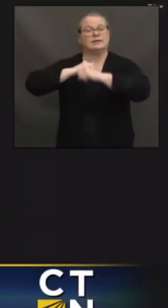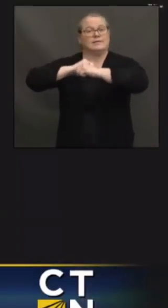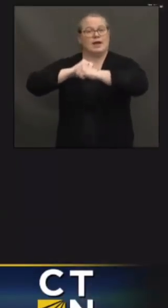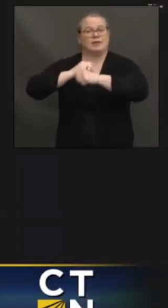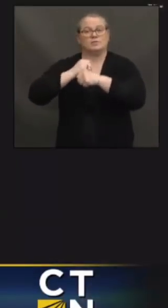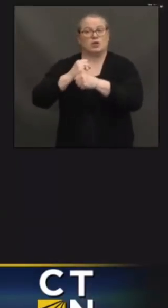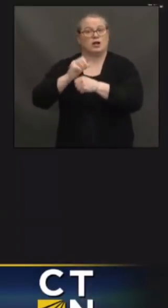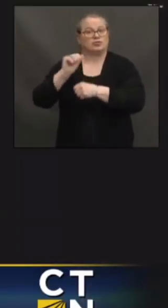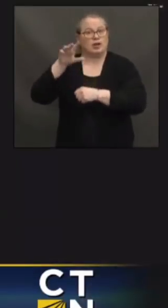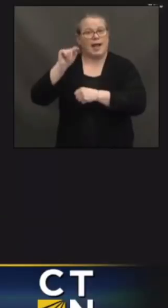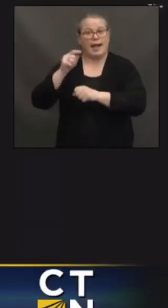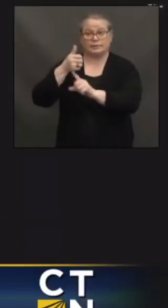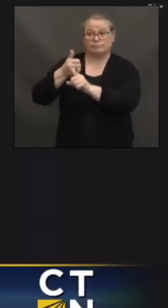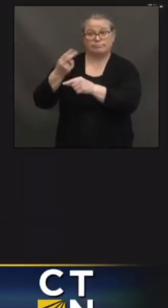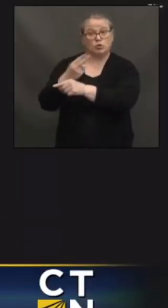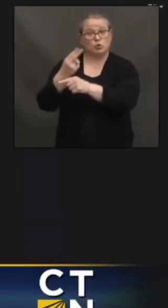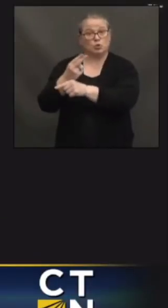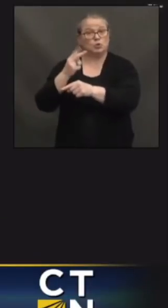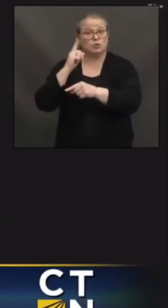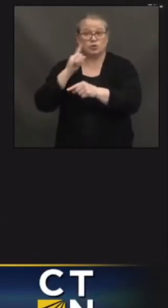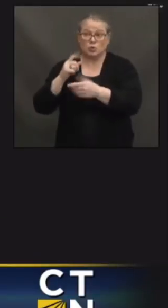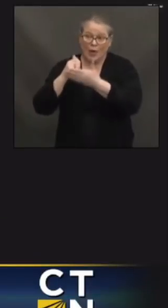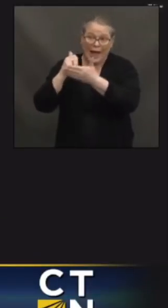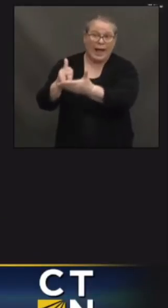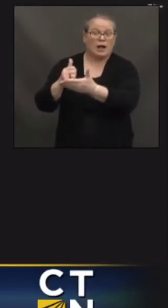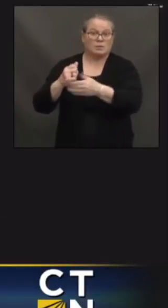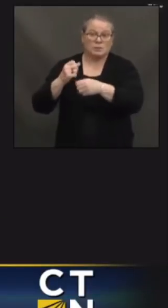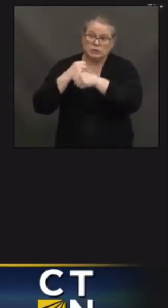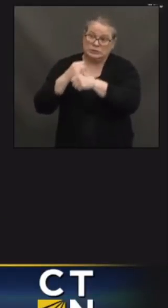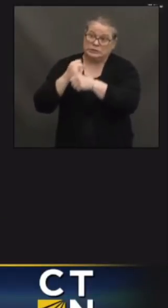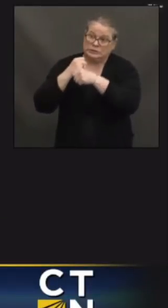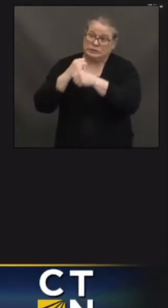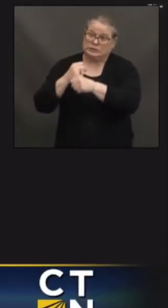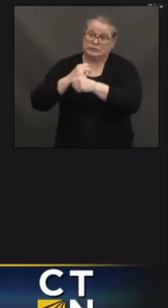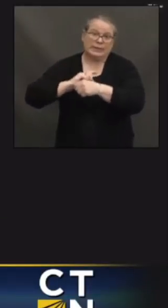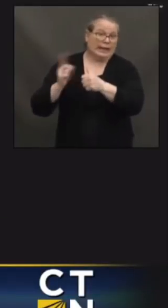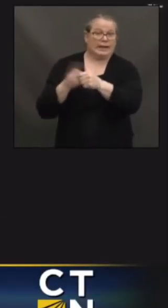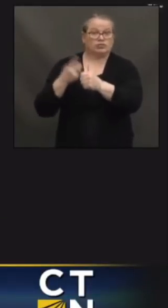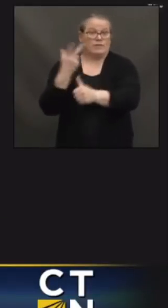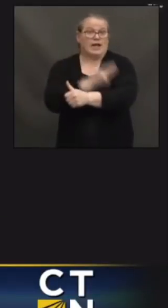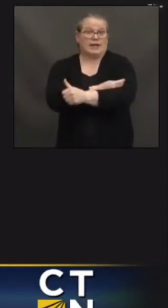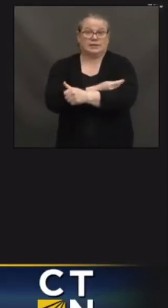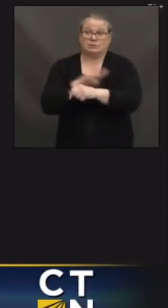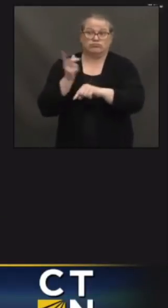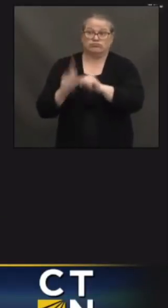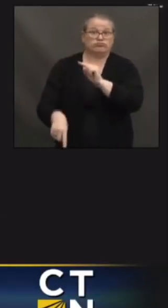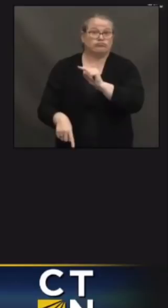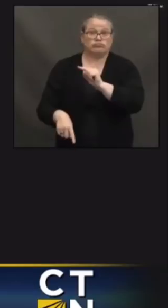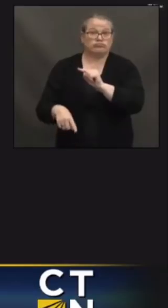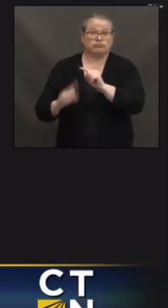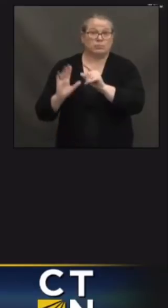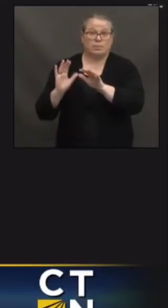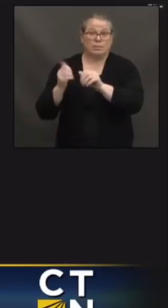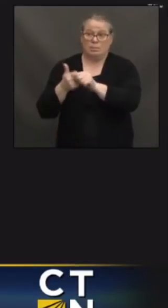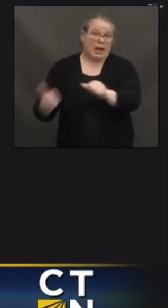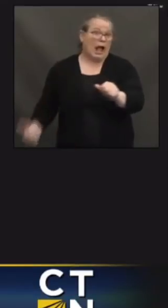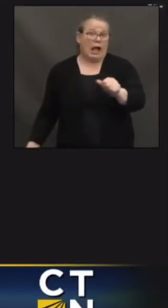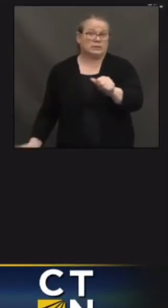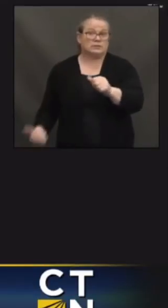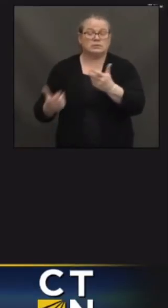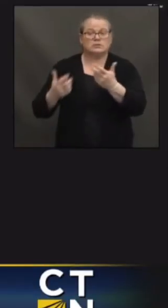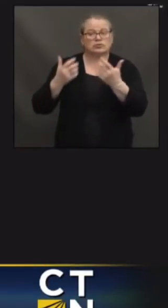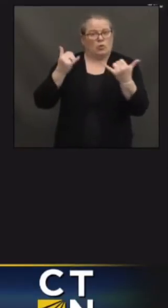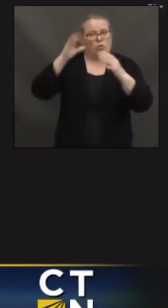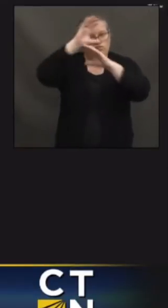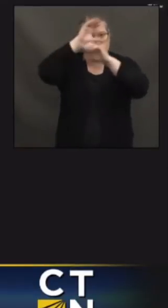very quickly ramp up those initial vaccine products. So, President Biden is playing catch-up, but